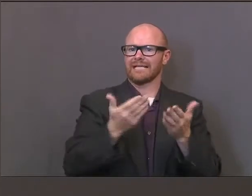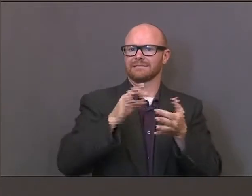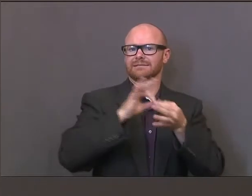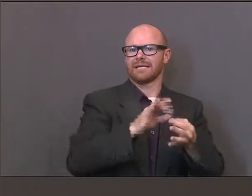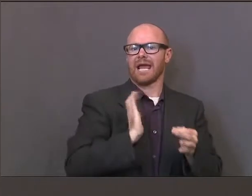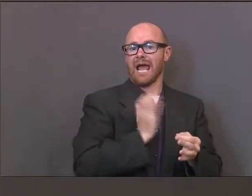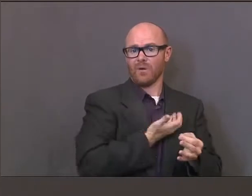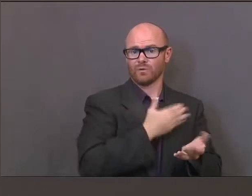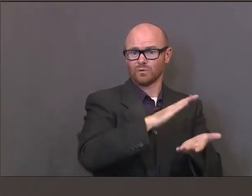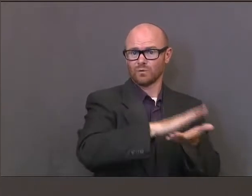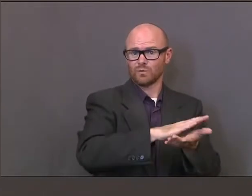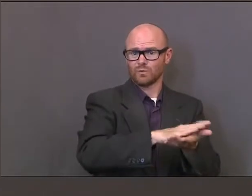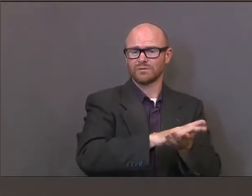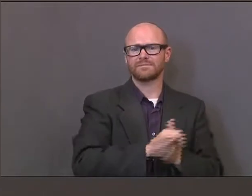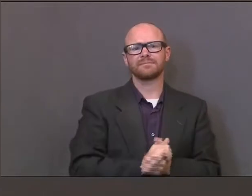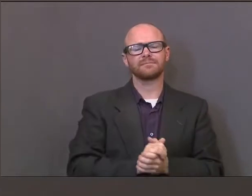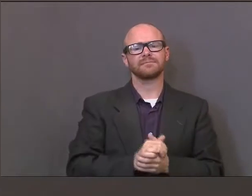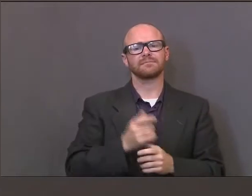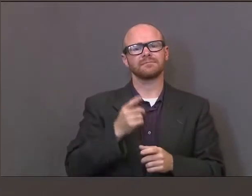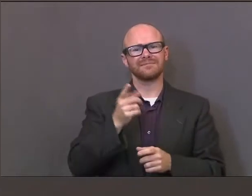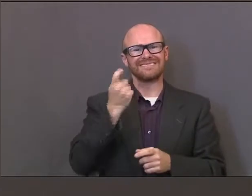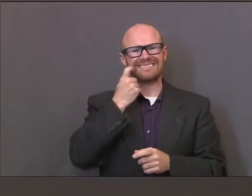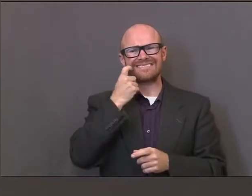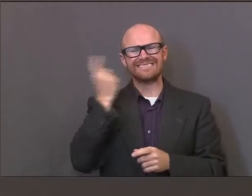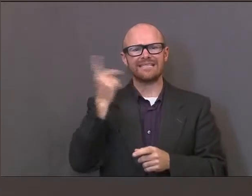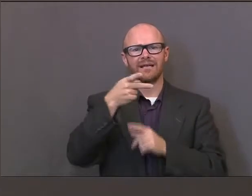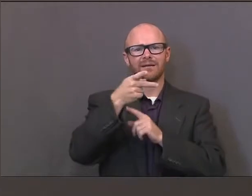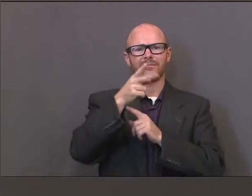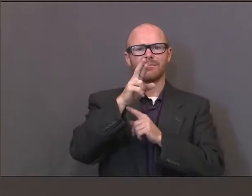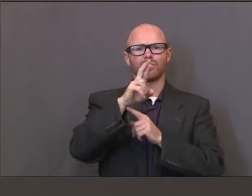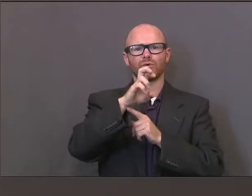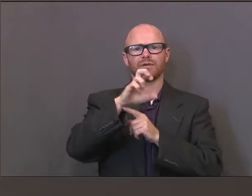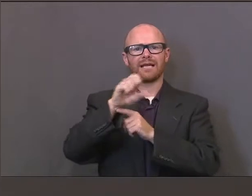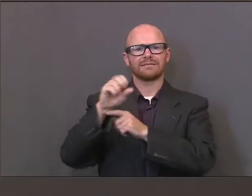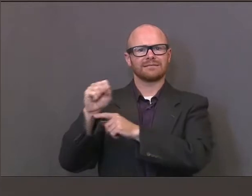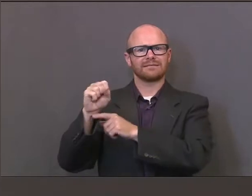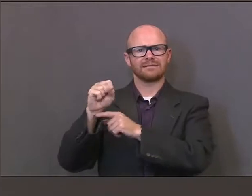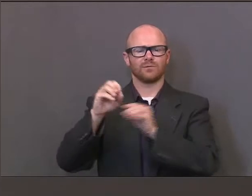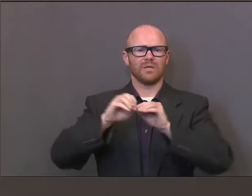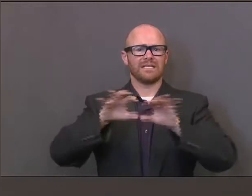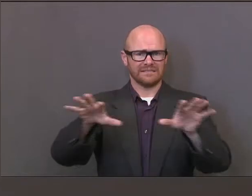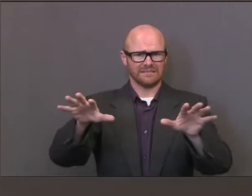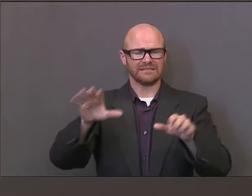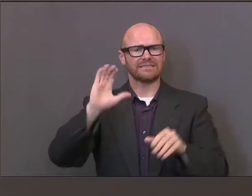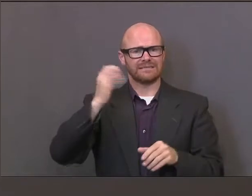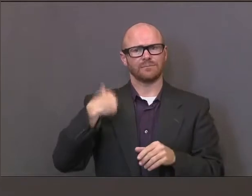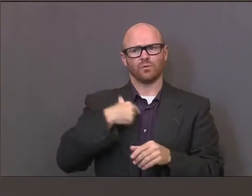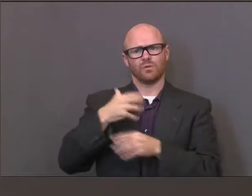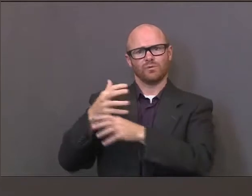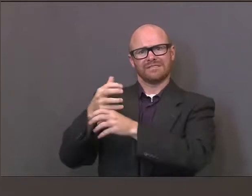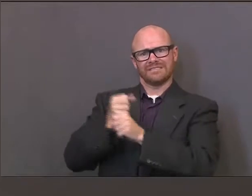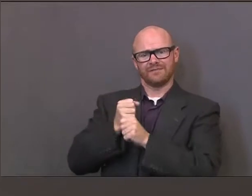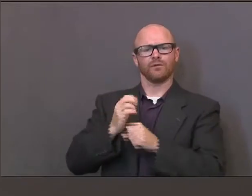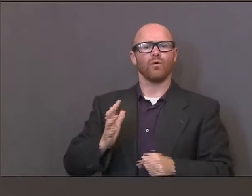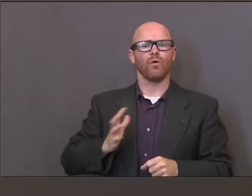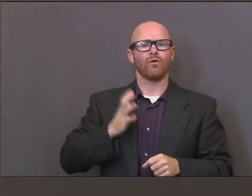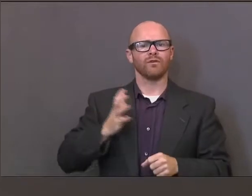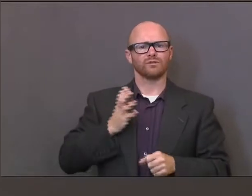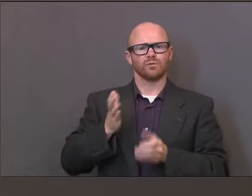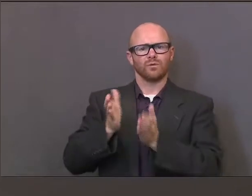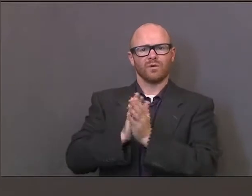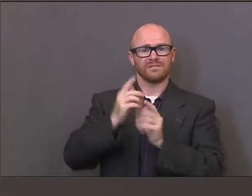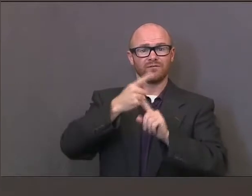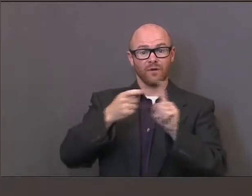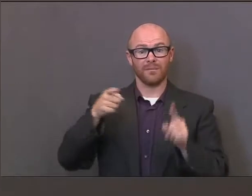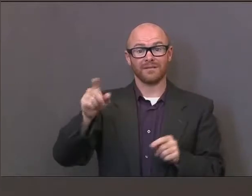Some of you already know, it's been released in the press, that we've received a request, an official request from Salt Lake City to move